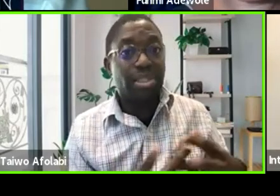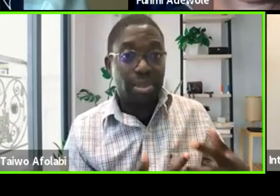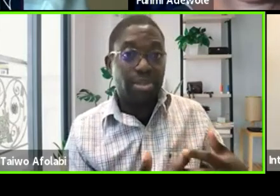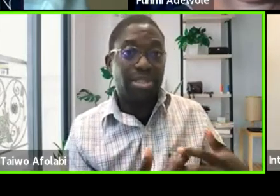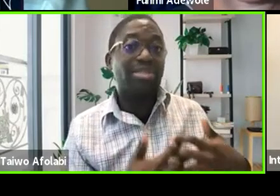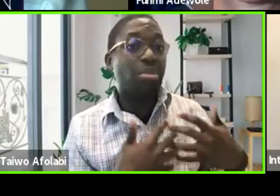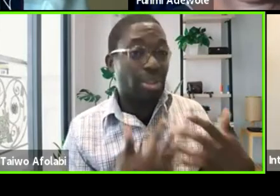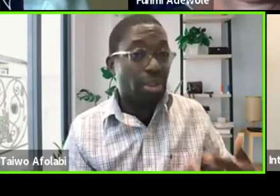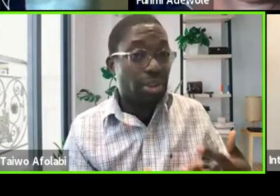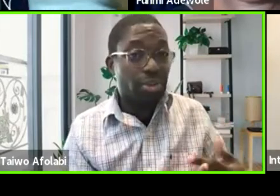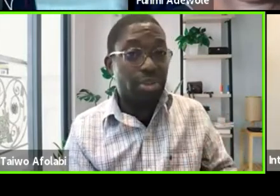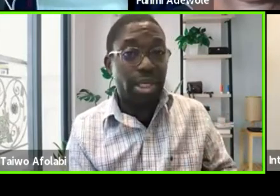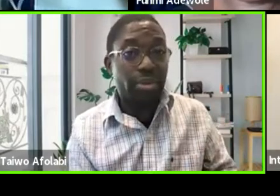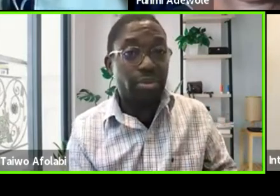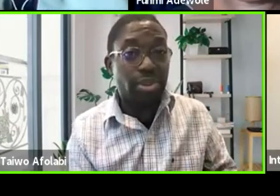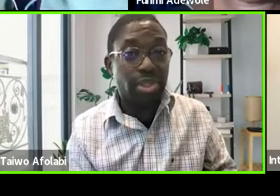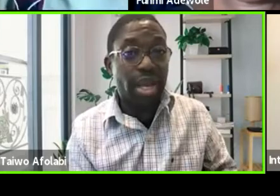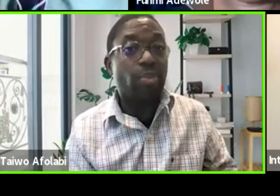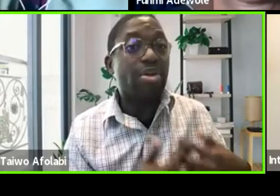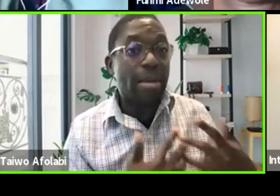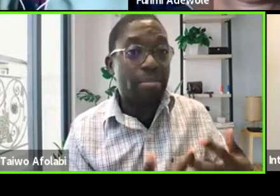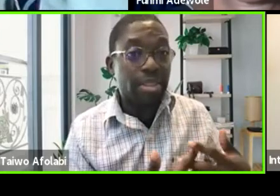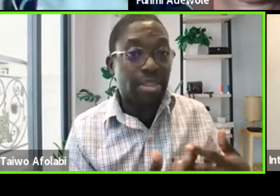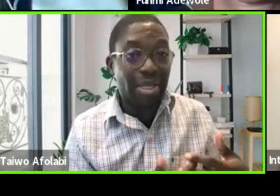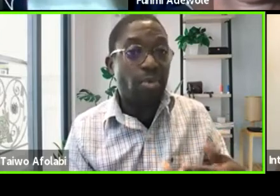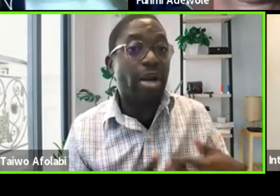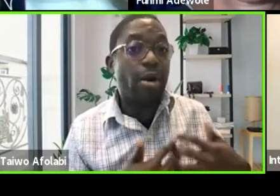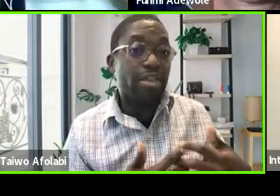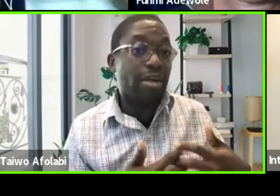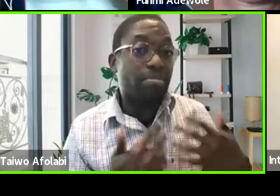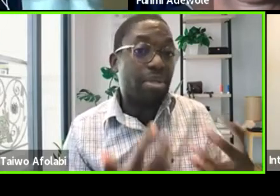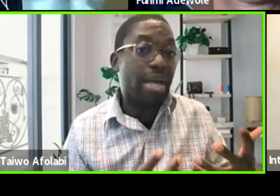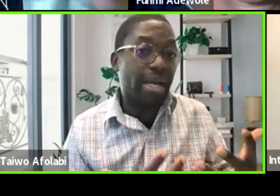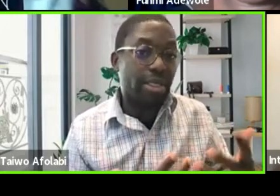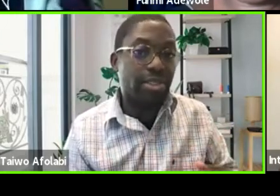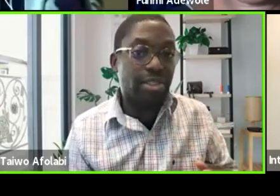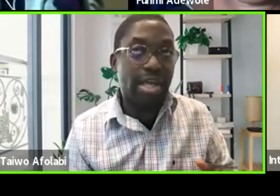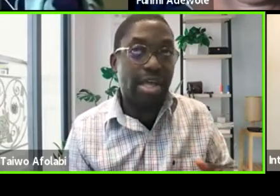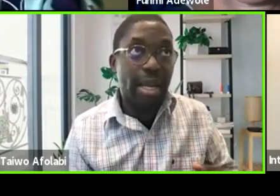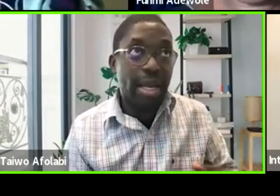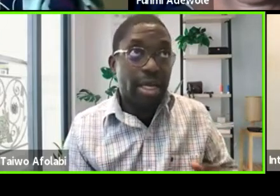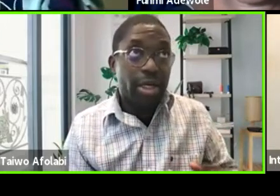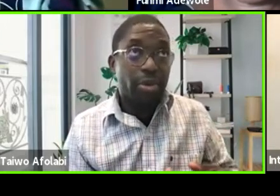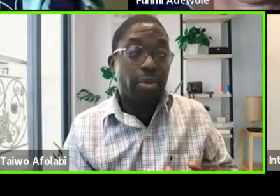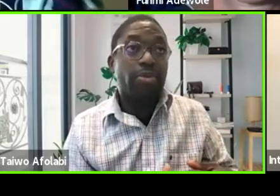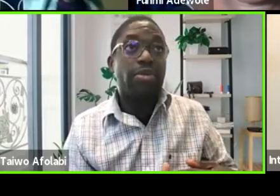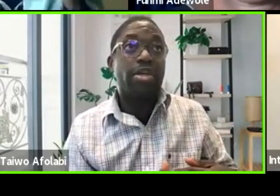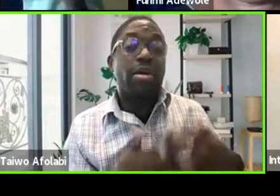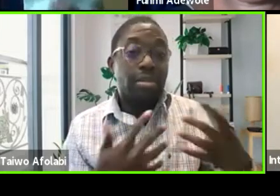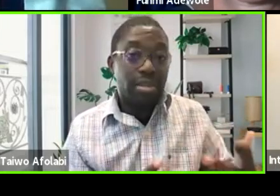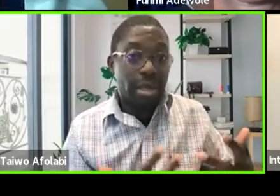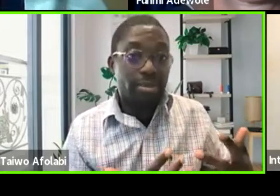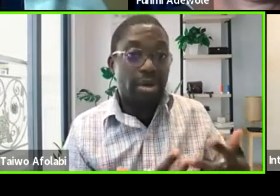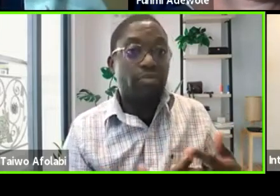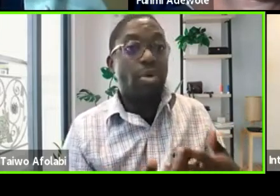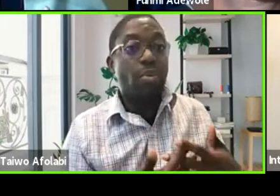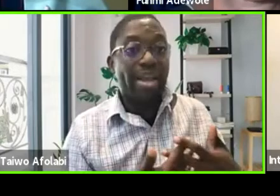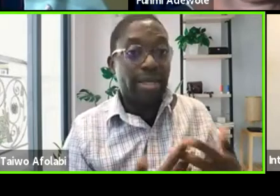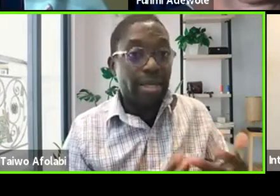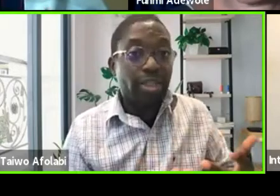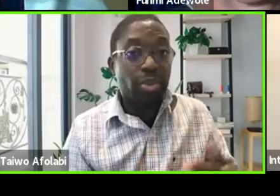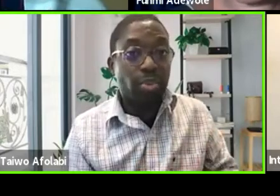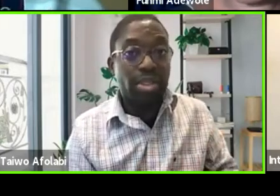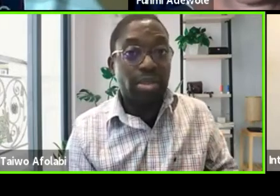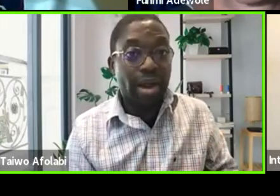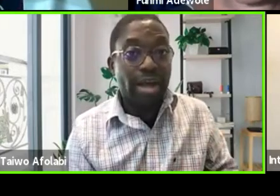We're discussing dramaturgical skills and what that means and what are other big ideas that, you know, the concept of what